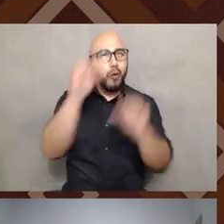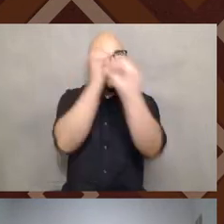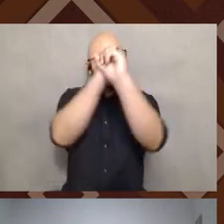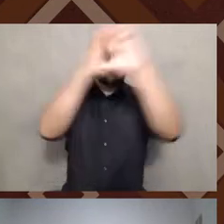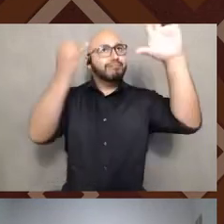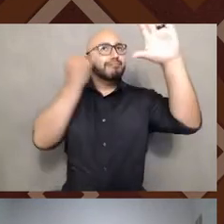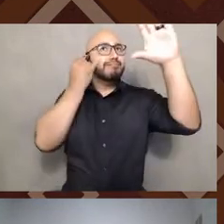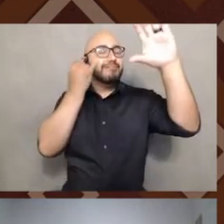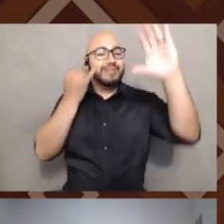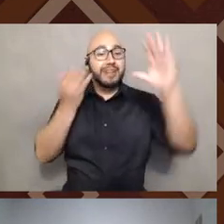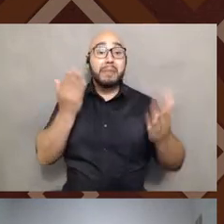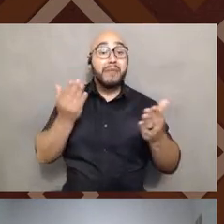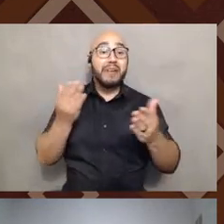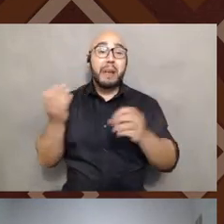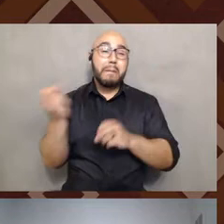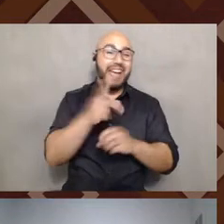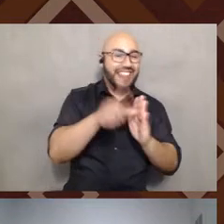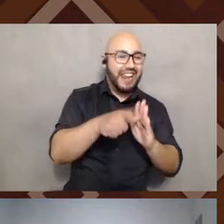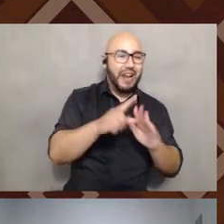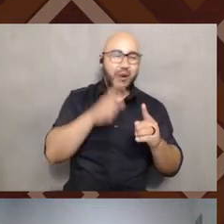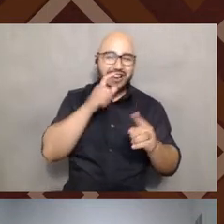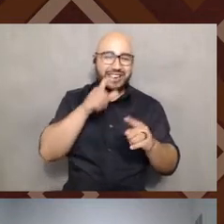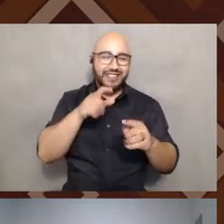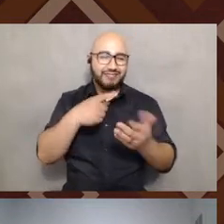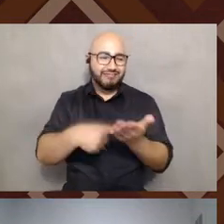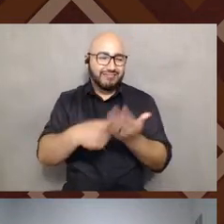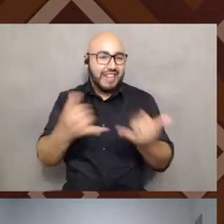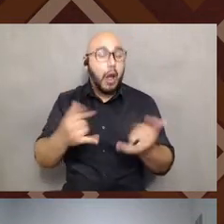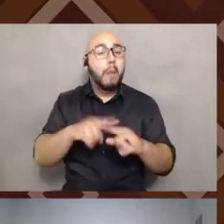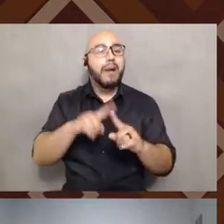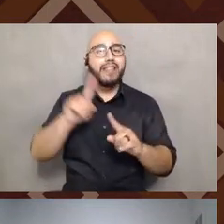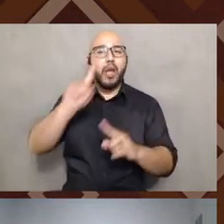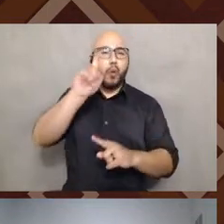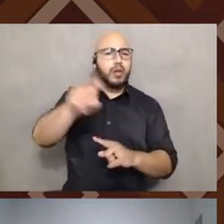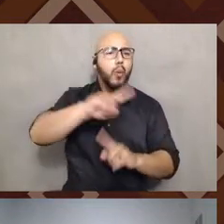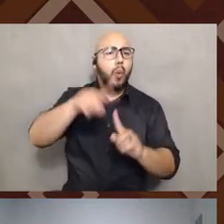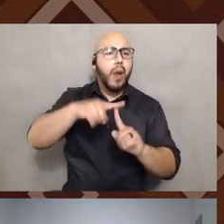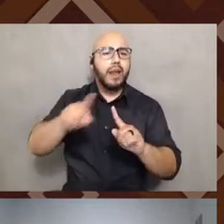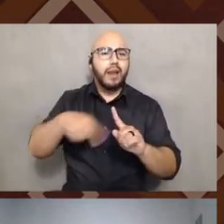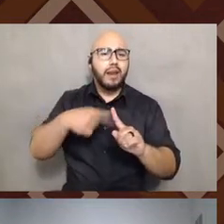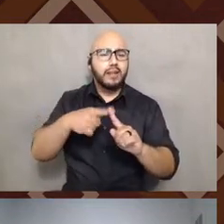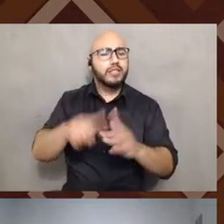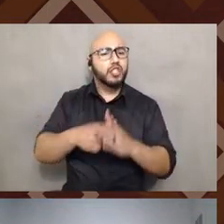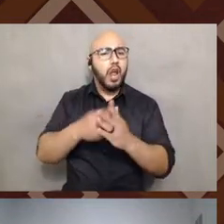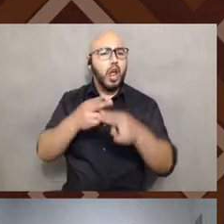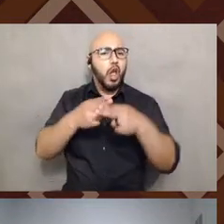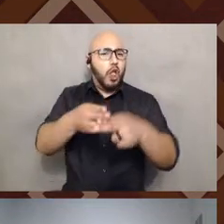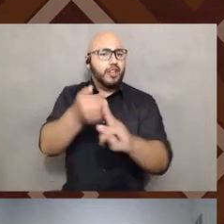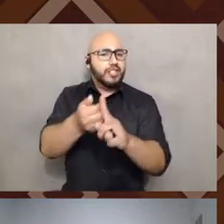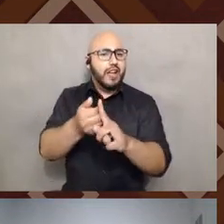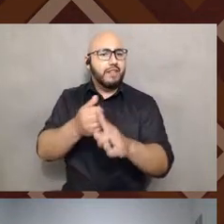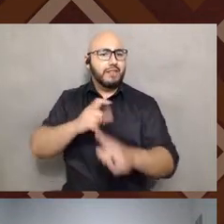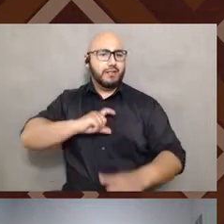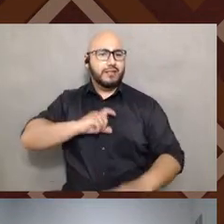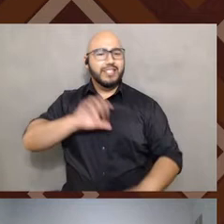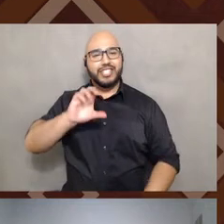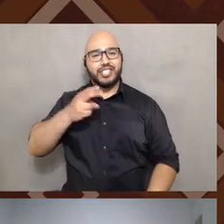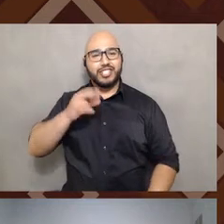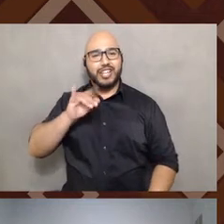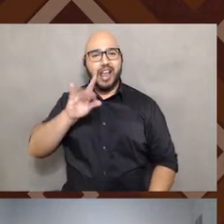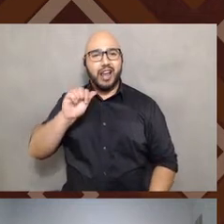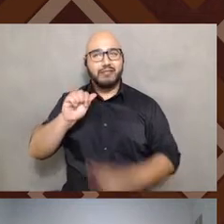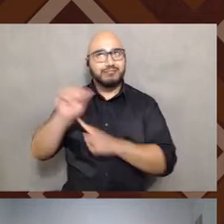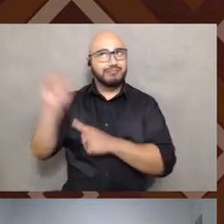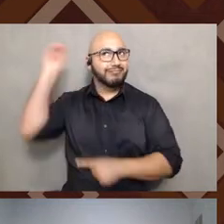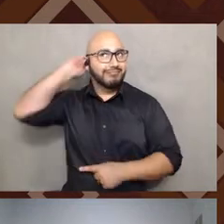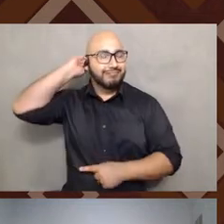come back to it cause we don't need to address it right now, but that, that question of when did you start calling yourself a Chicana? Right? Like, I think that would be, anyway, that's, that's one of my